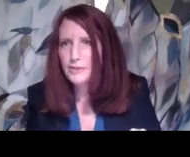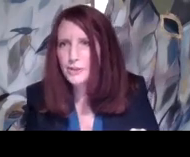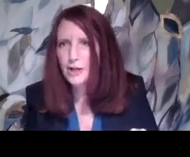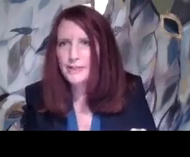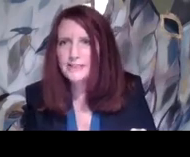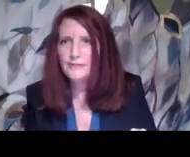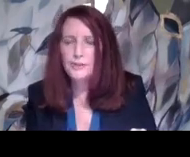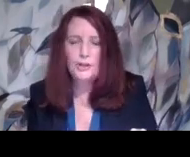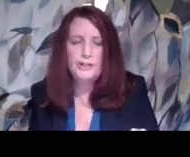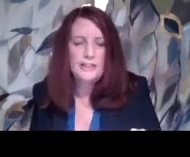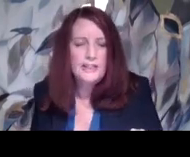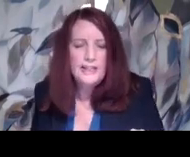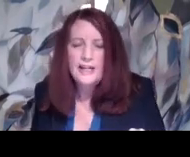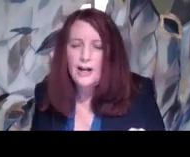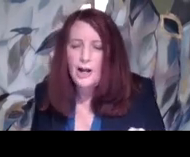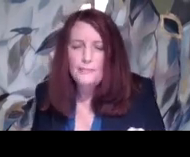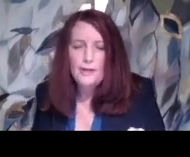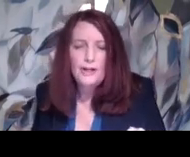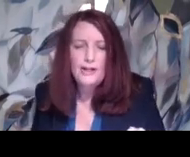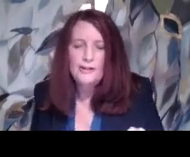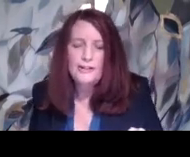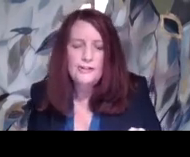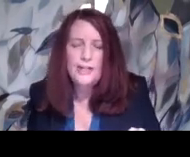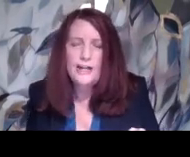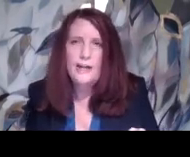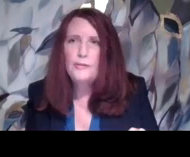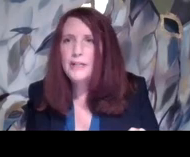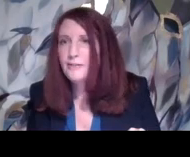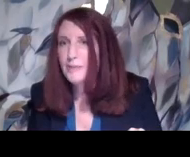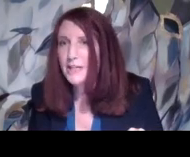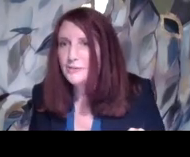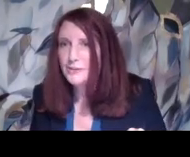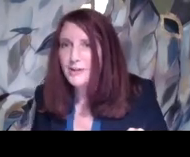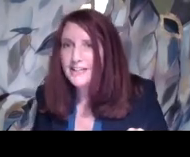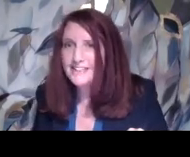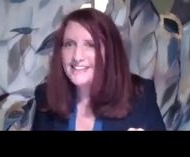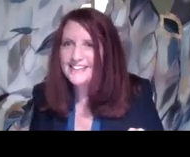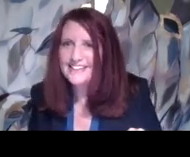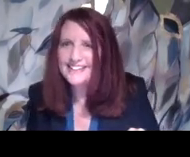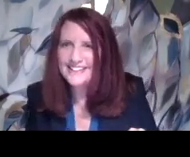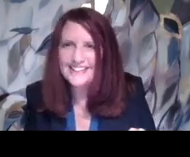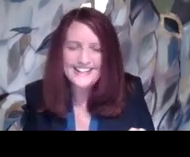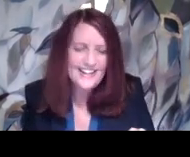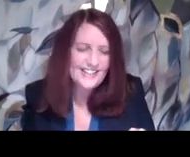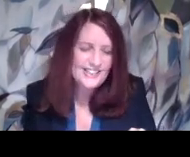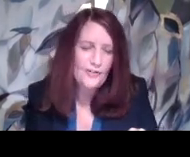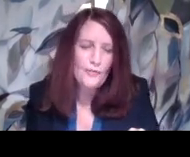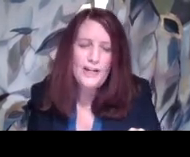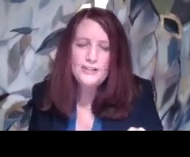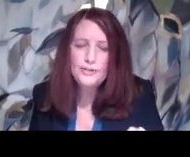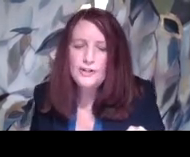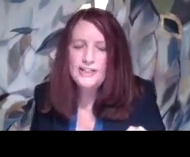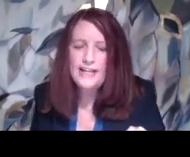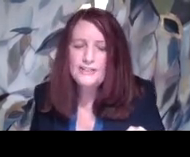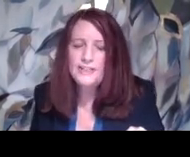a pastry shop. That sounds good. You can't, everybody loves pastries, right? So